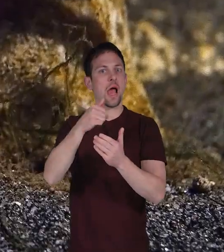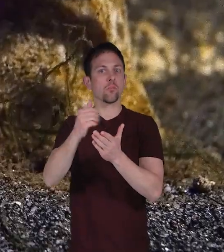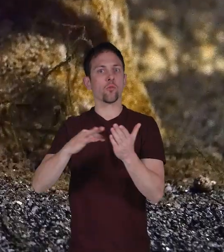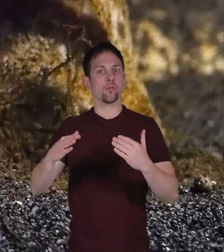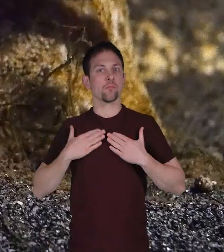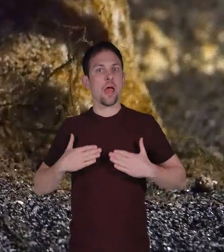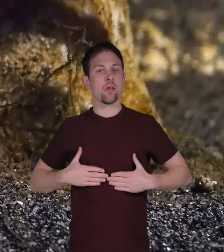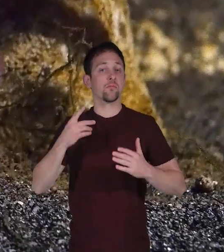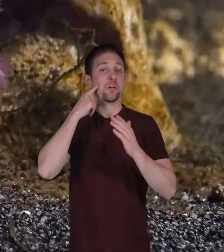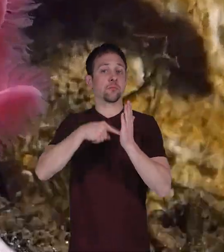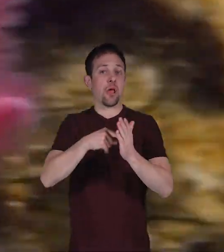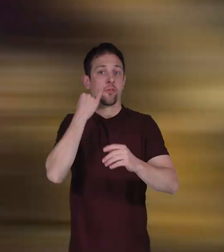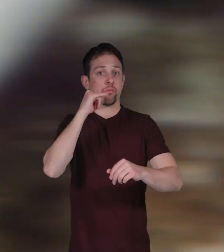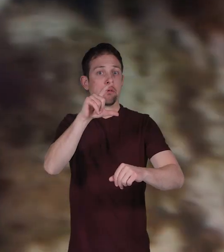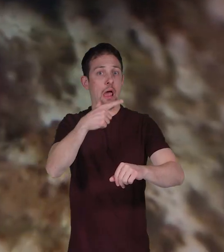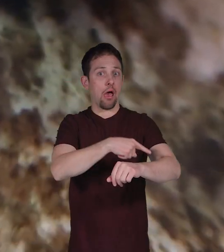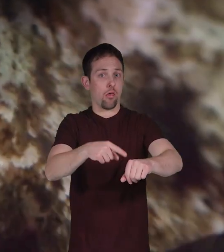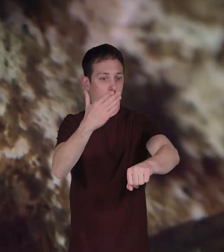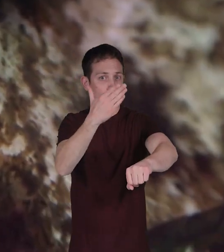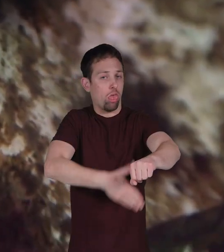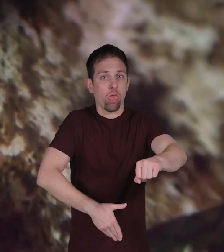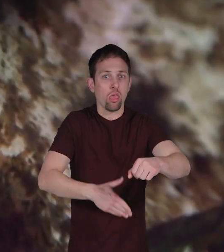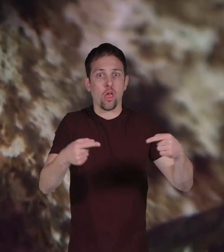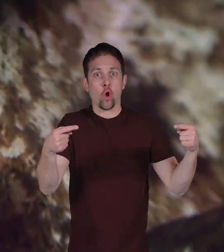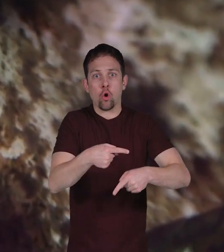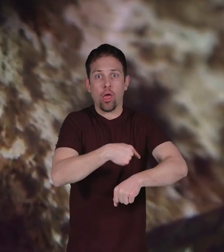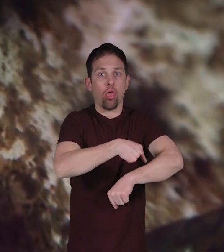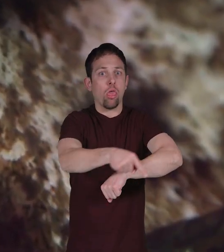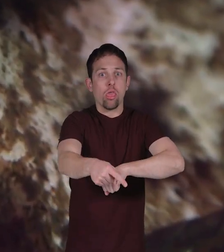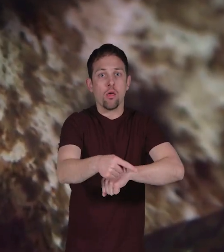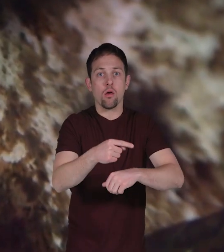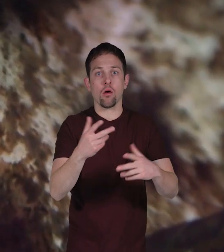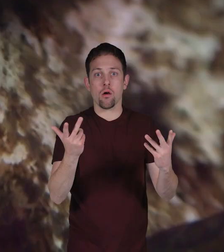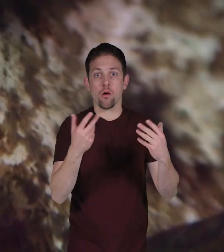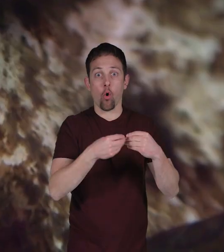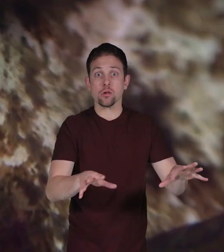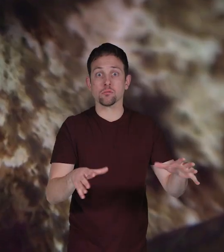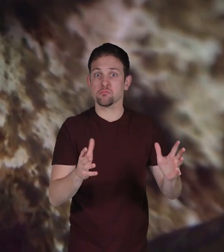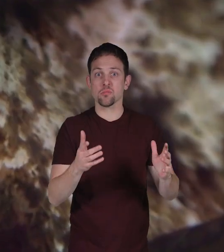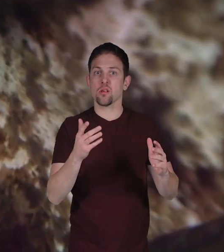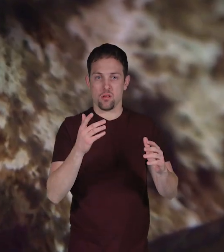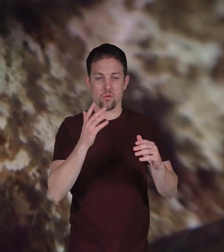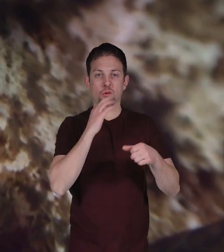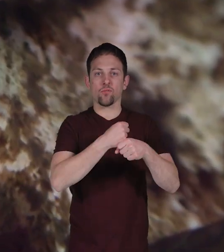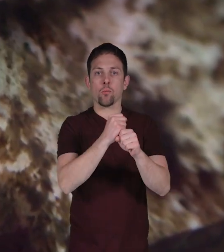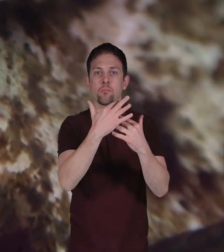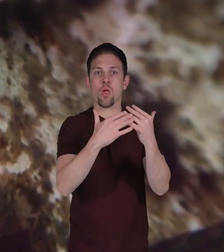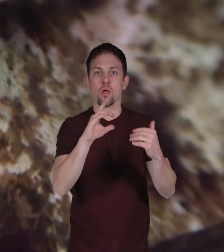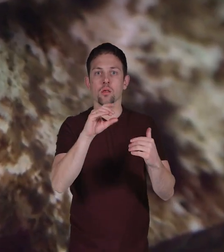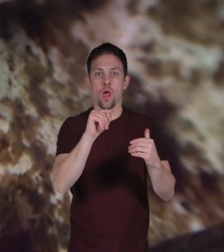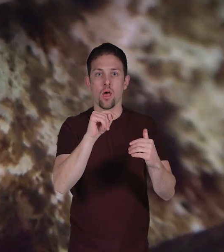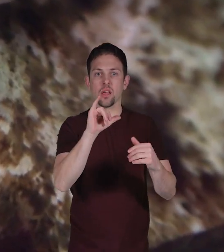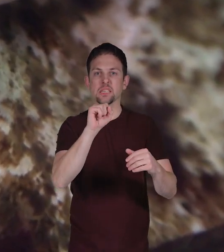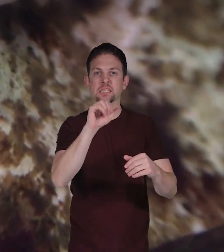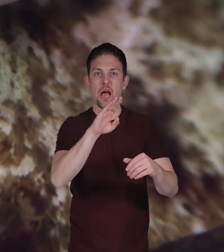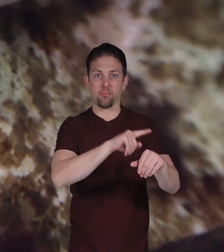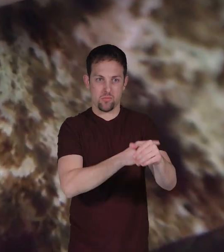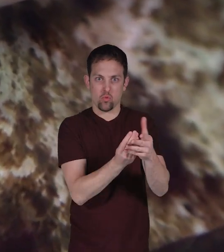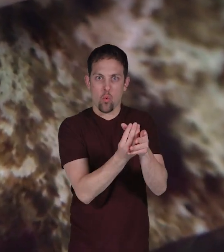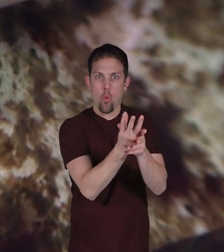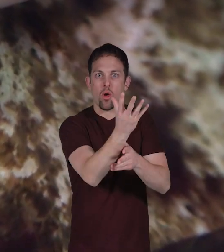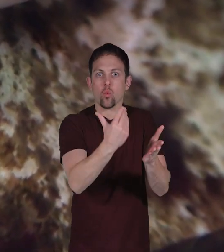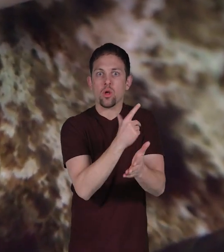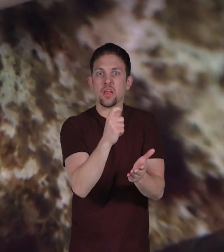their body parts for example if the leg of an axolotl is wounded or cut off it will form a blood clot like a scab